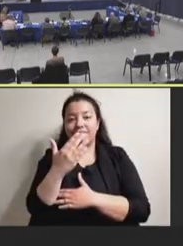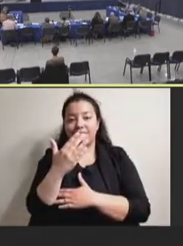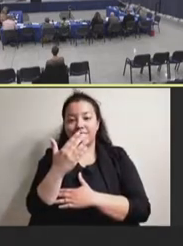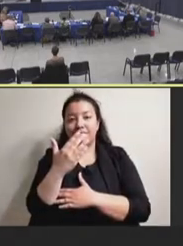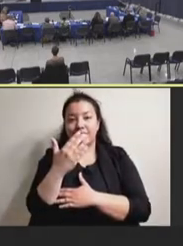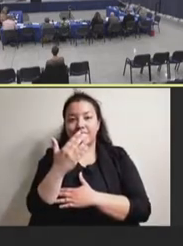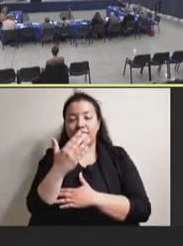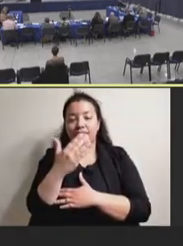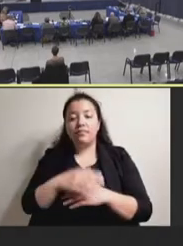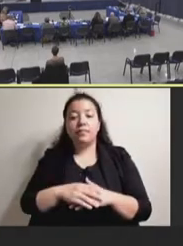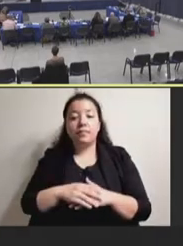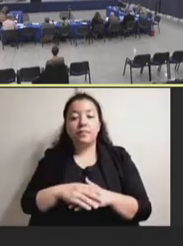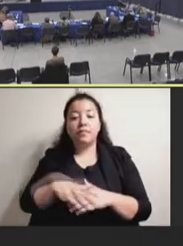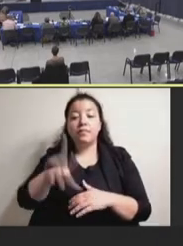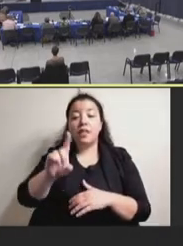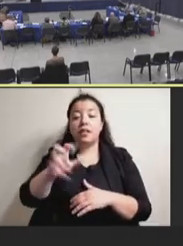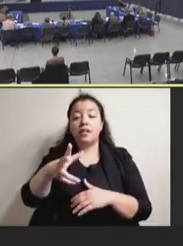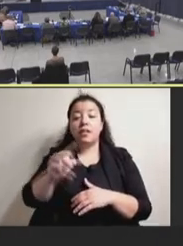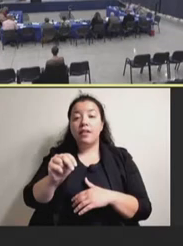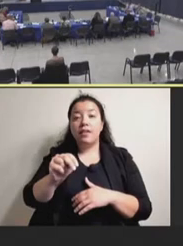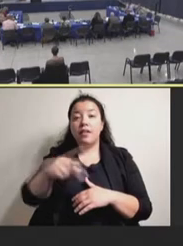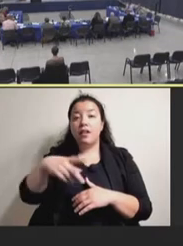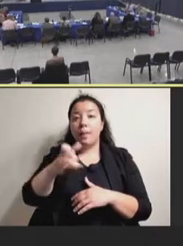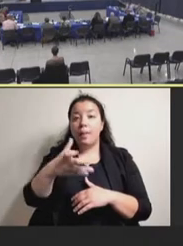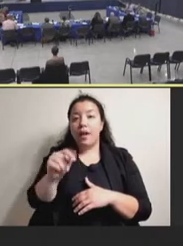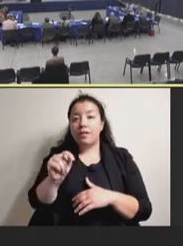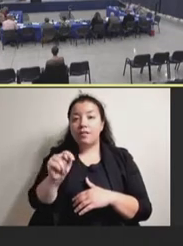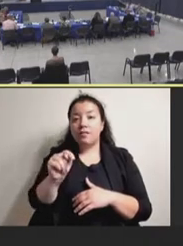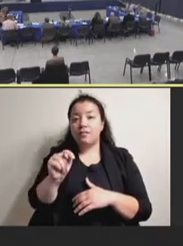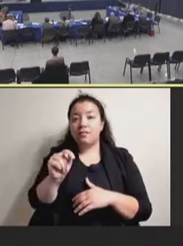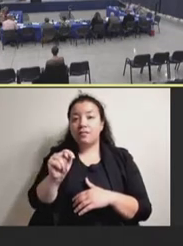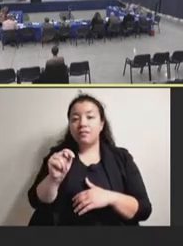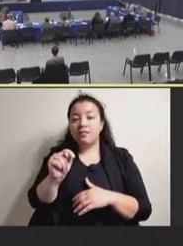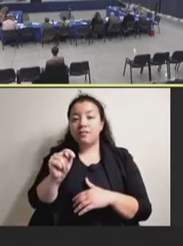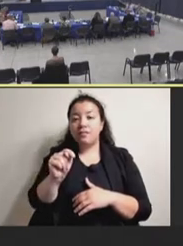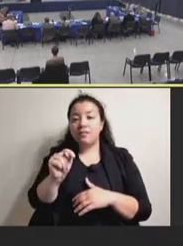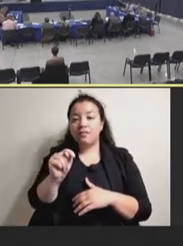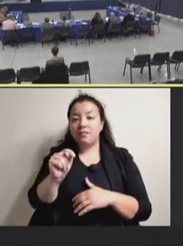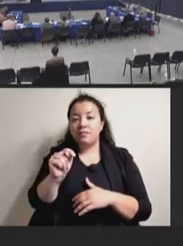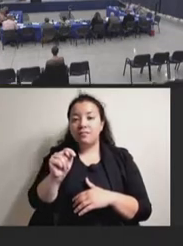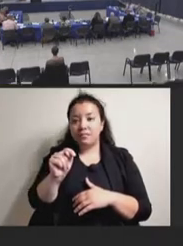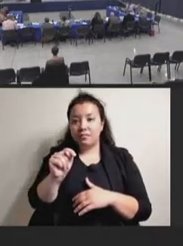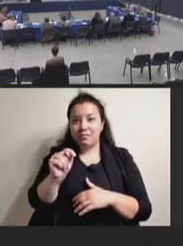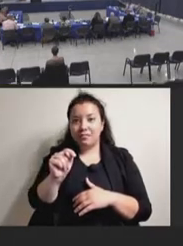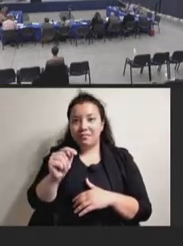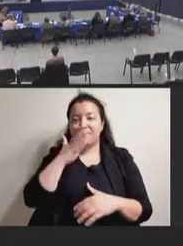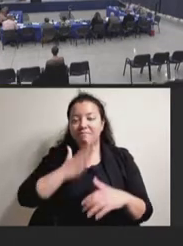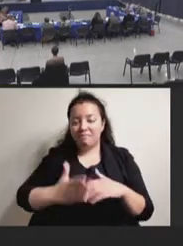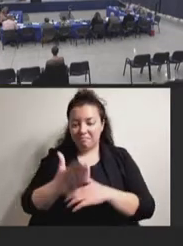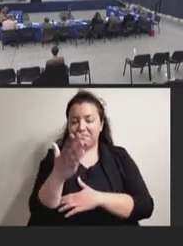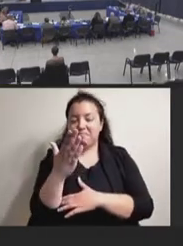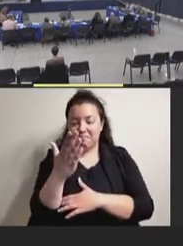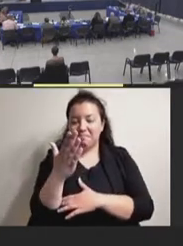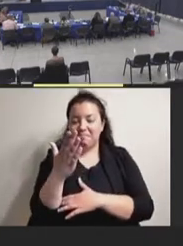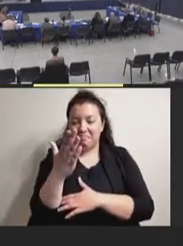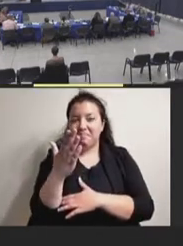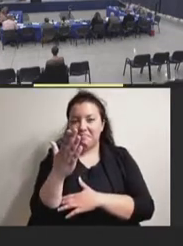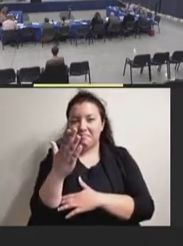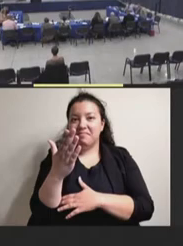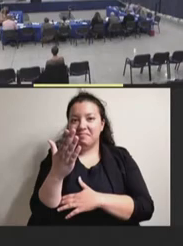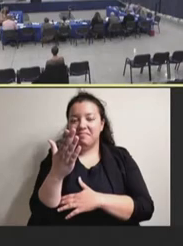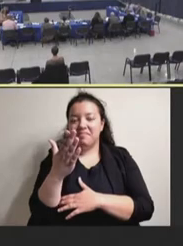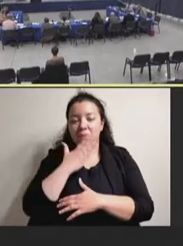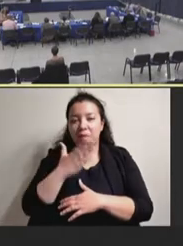Devin Plott, present. good morning. Good morning.